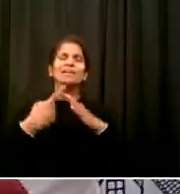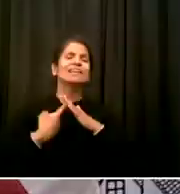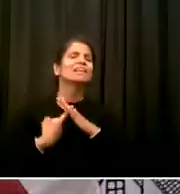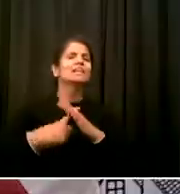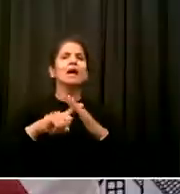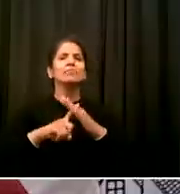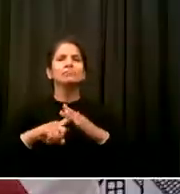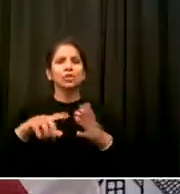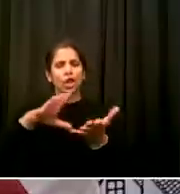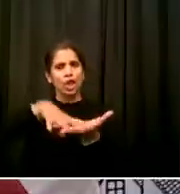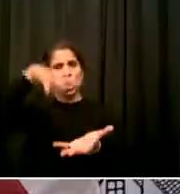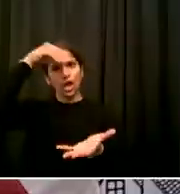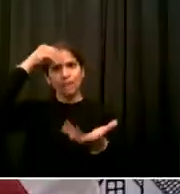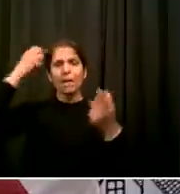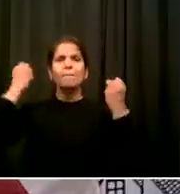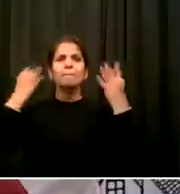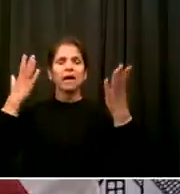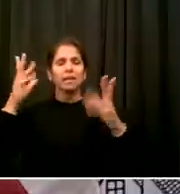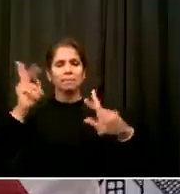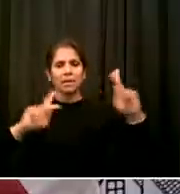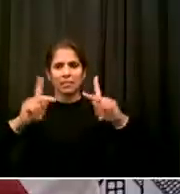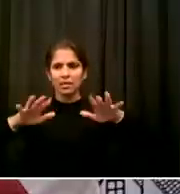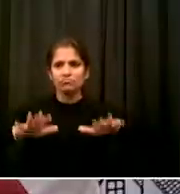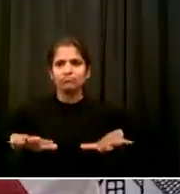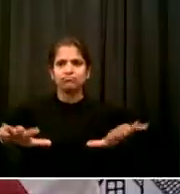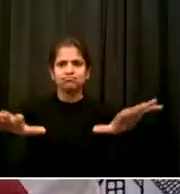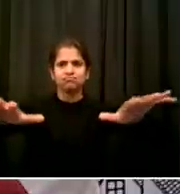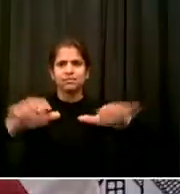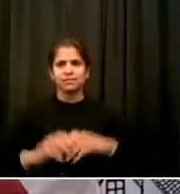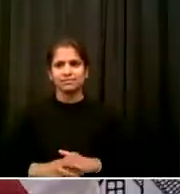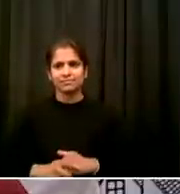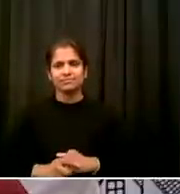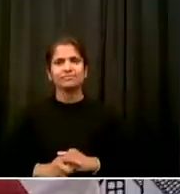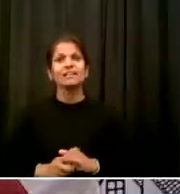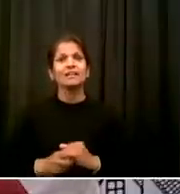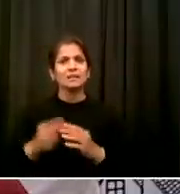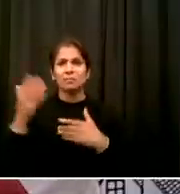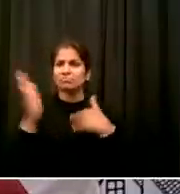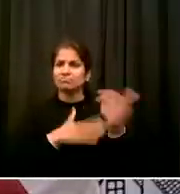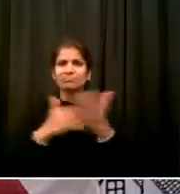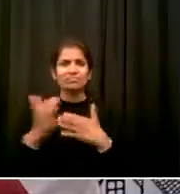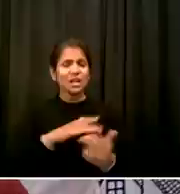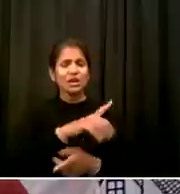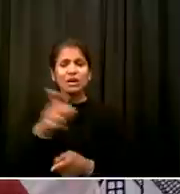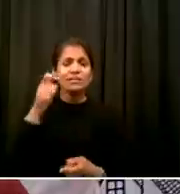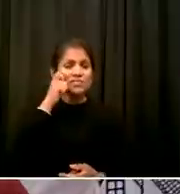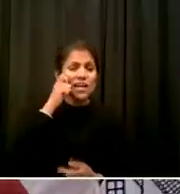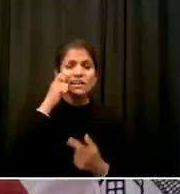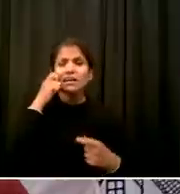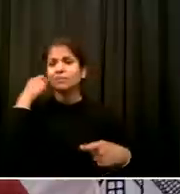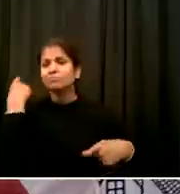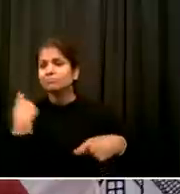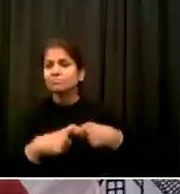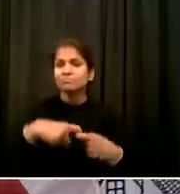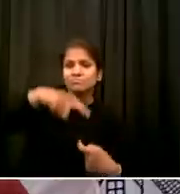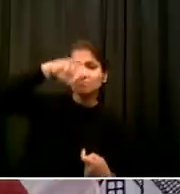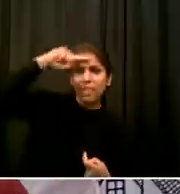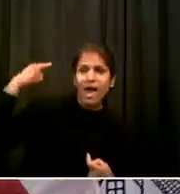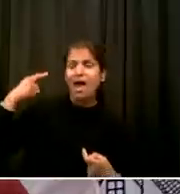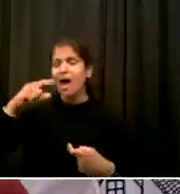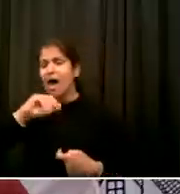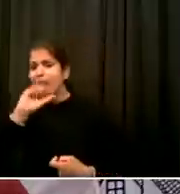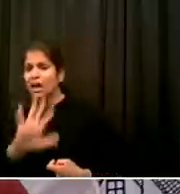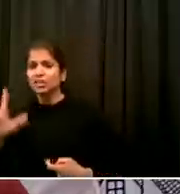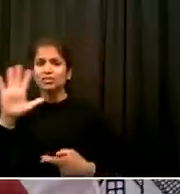And every one of us, it doesn't matter what race you are What ethnicity you are Every one of us needs to understand this history better But